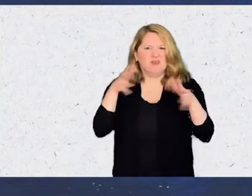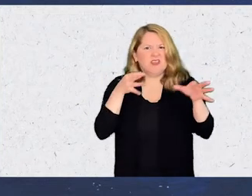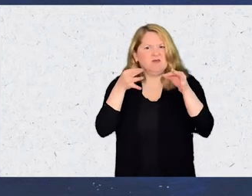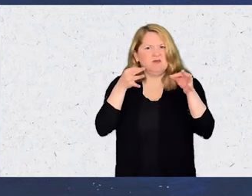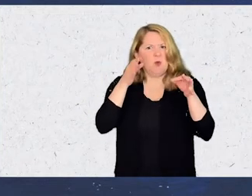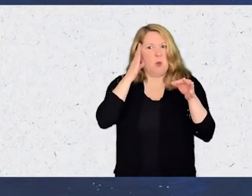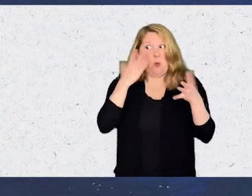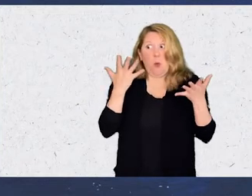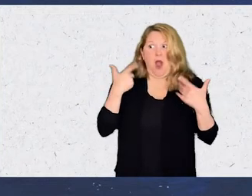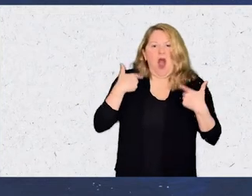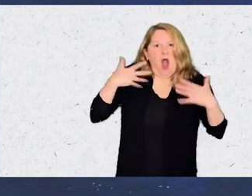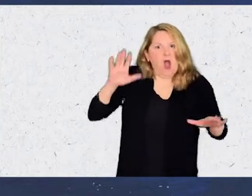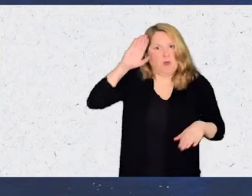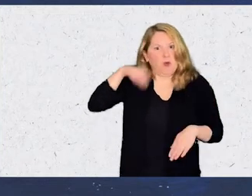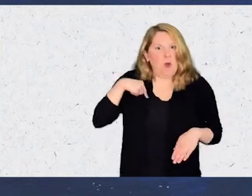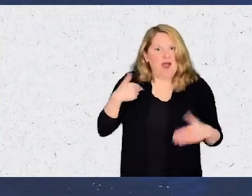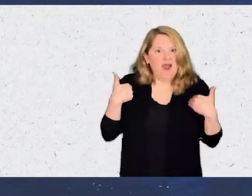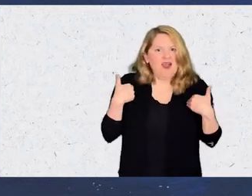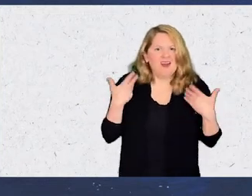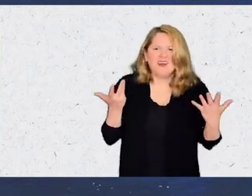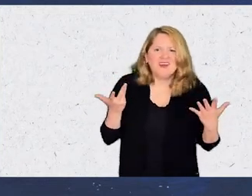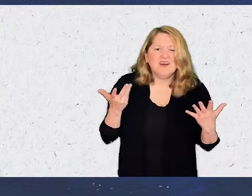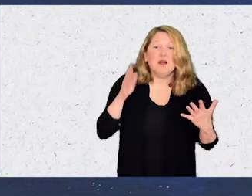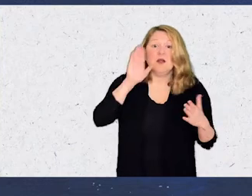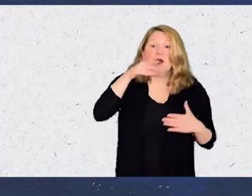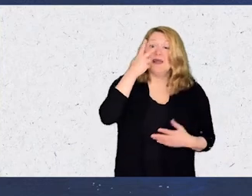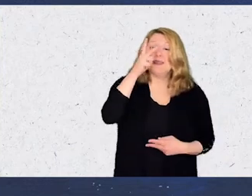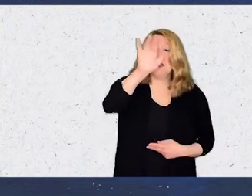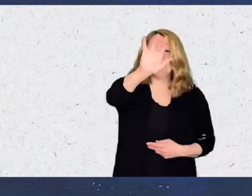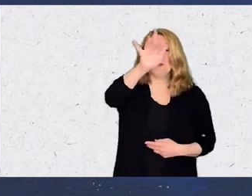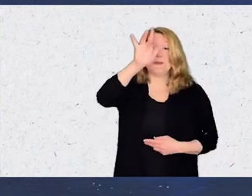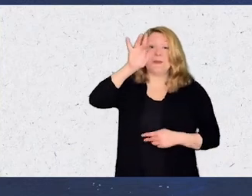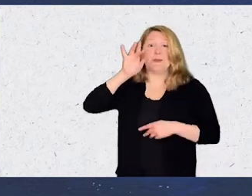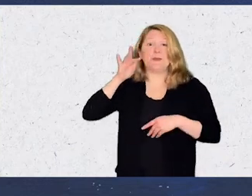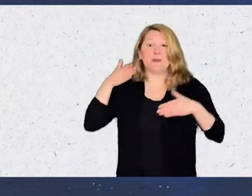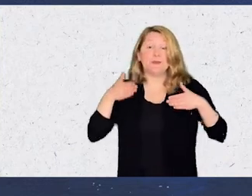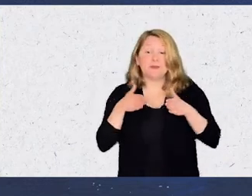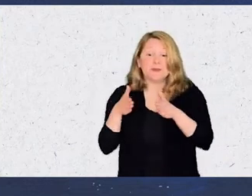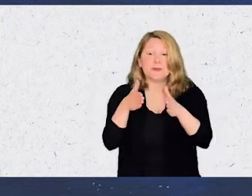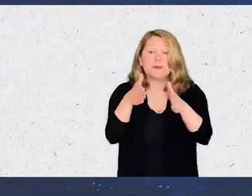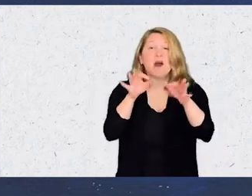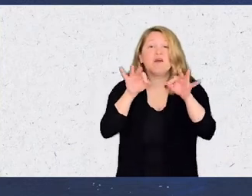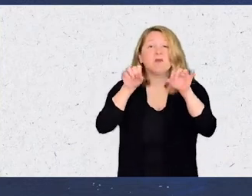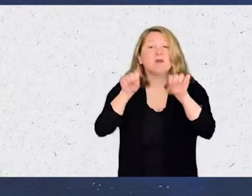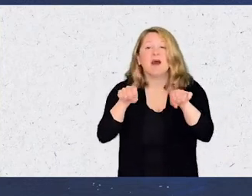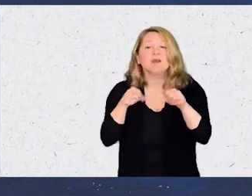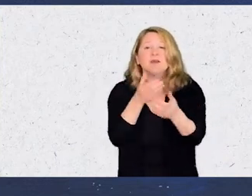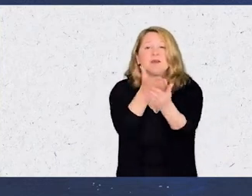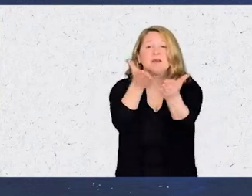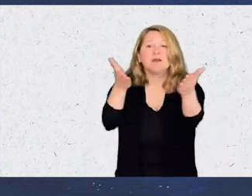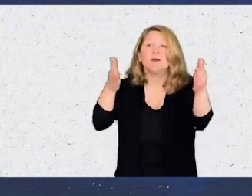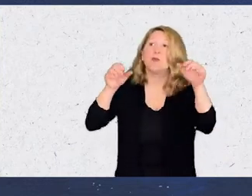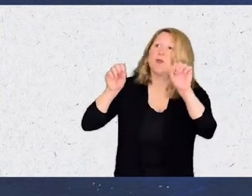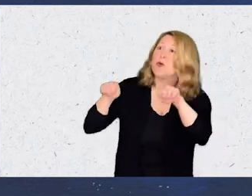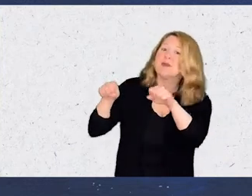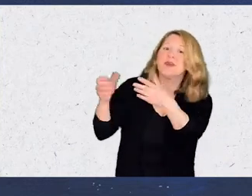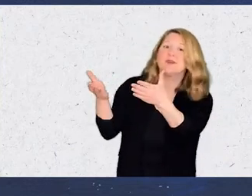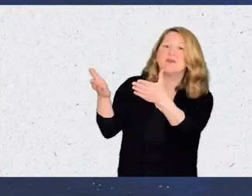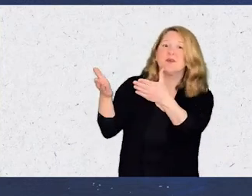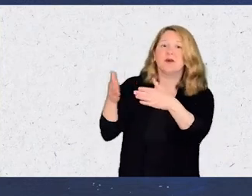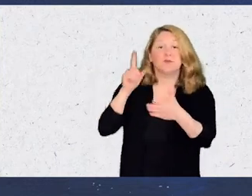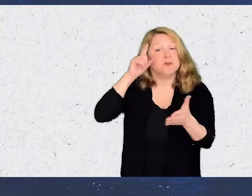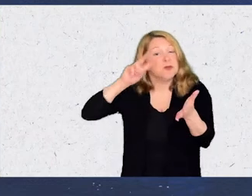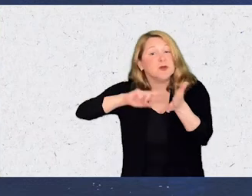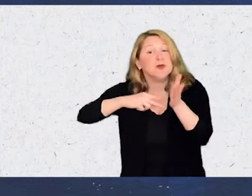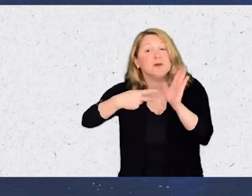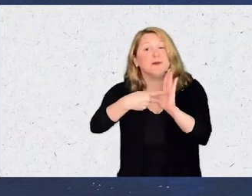what I already have. The right now shines golden light onto my path to possibility, potential, to